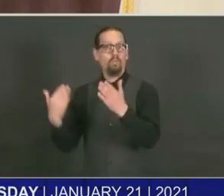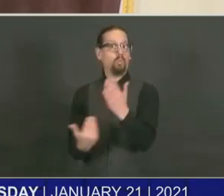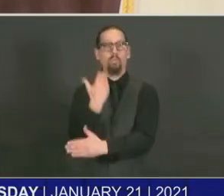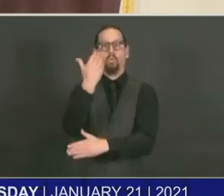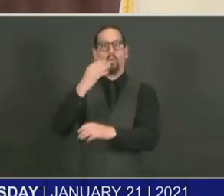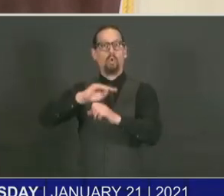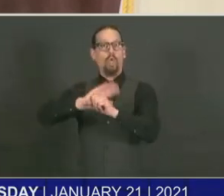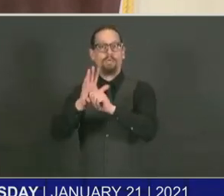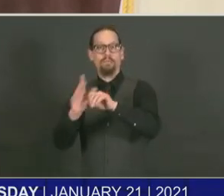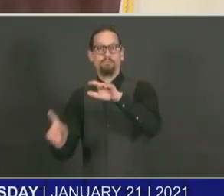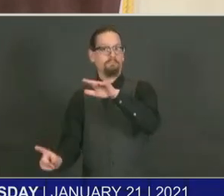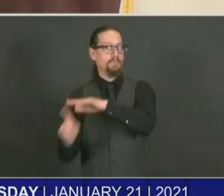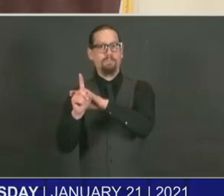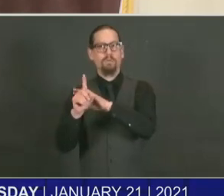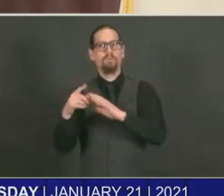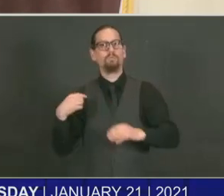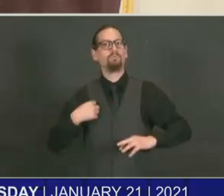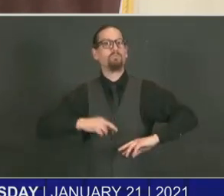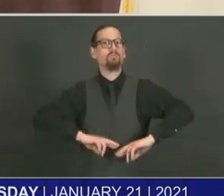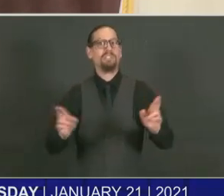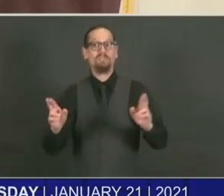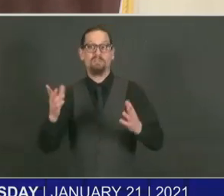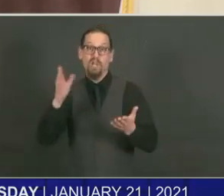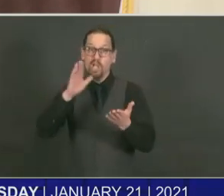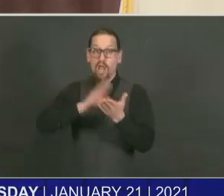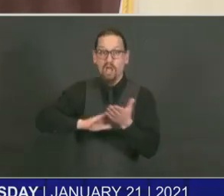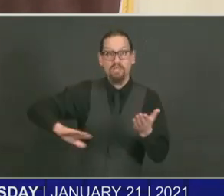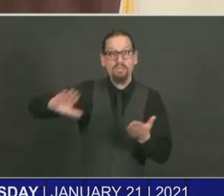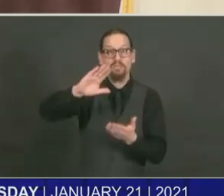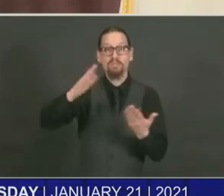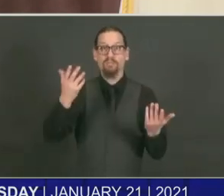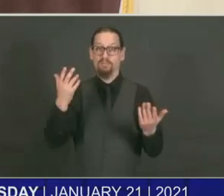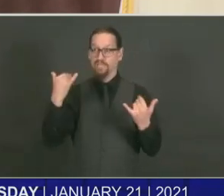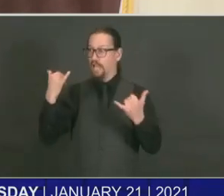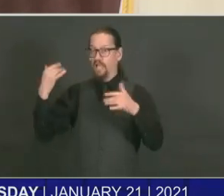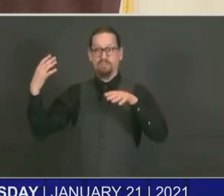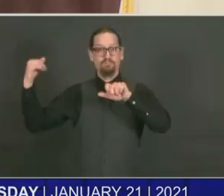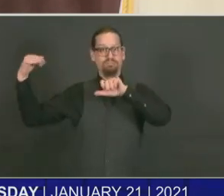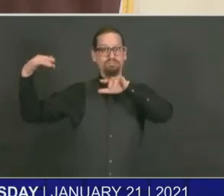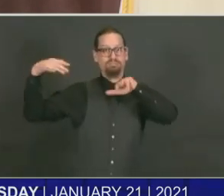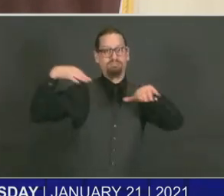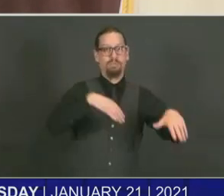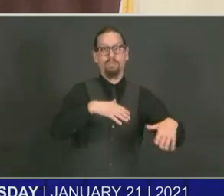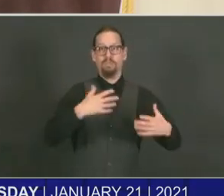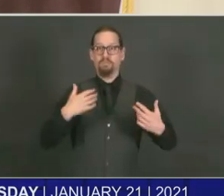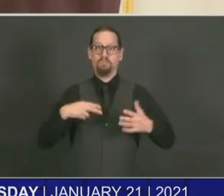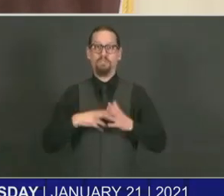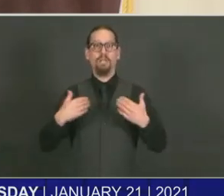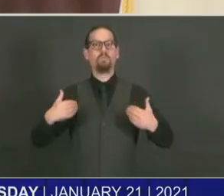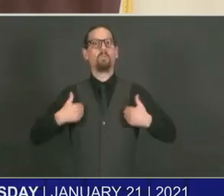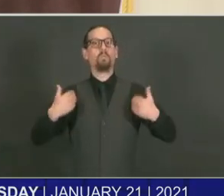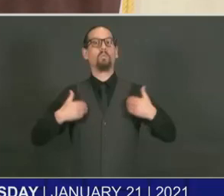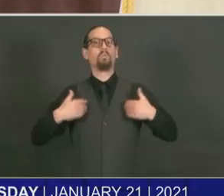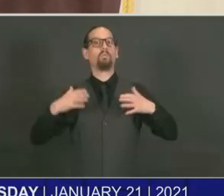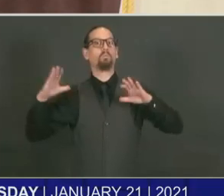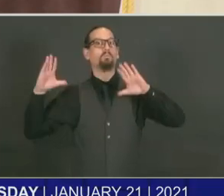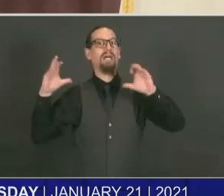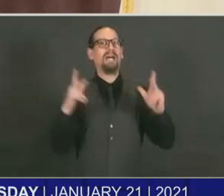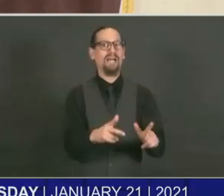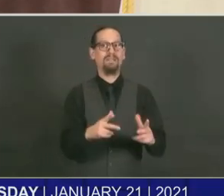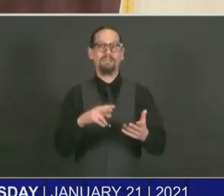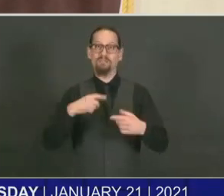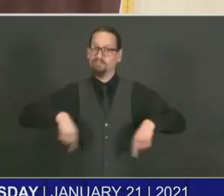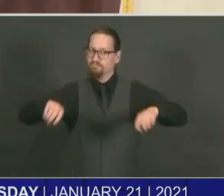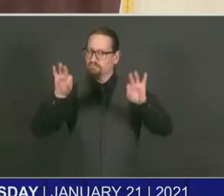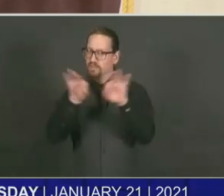universities coming back where thousands of additional young adults who are ready to behave responsibly and work in partnership with